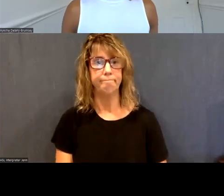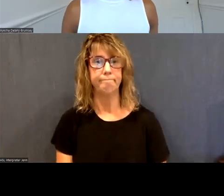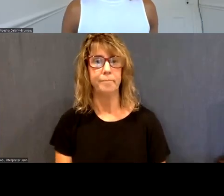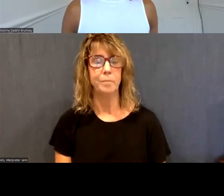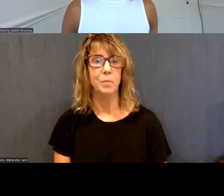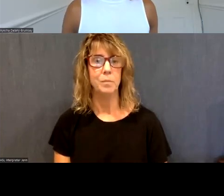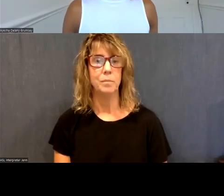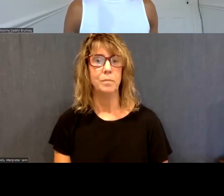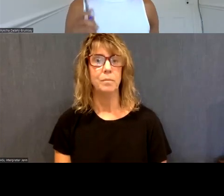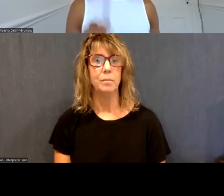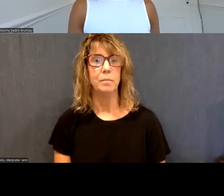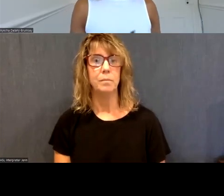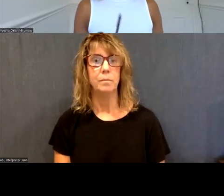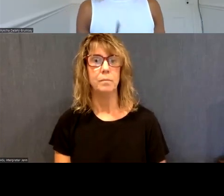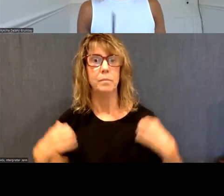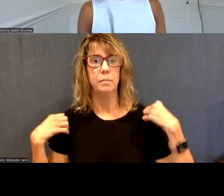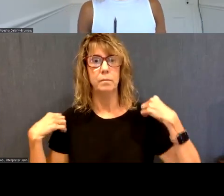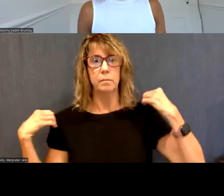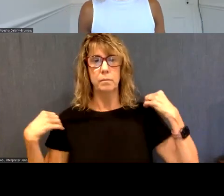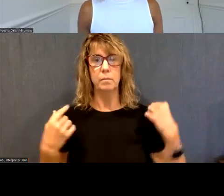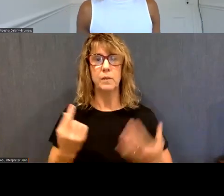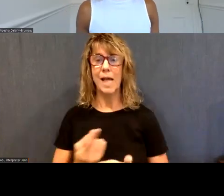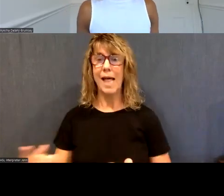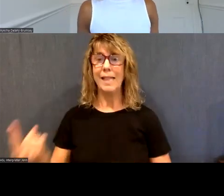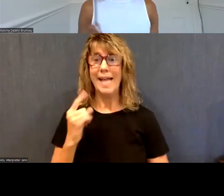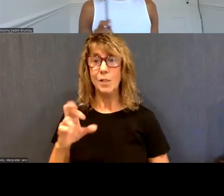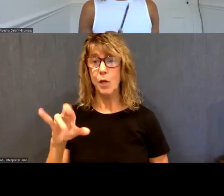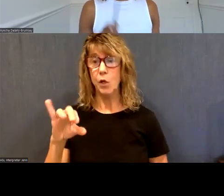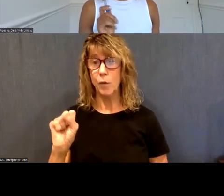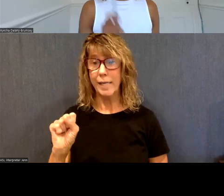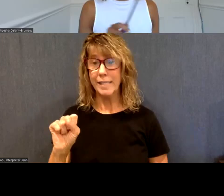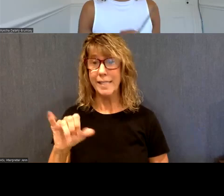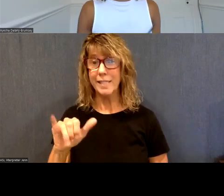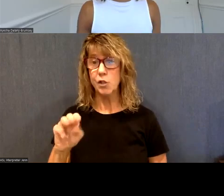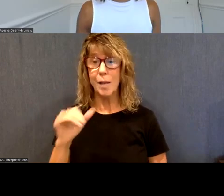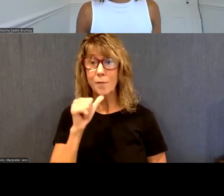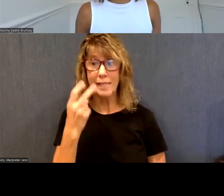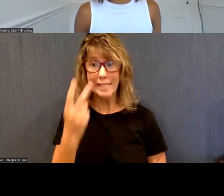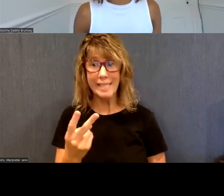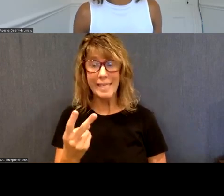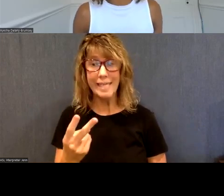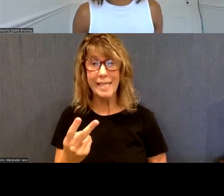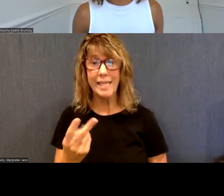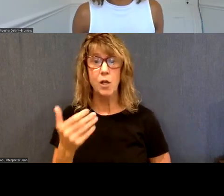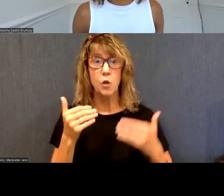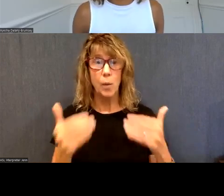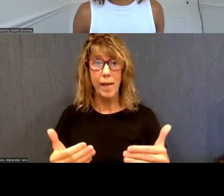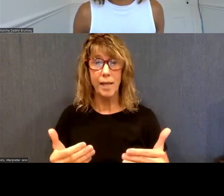And then the last week's Crisis Jam, if you did not see that, go ahead and check it out. It's on